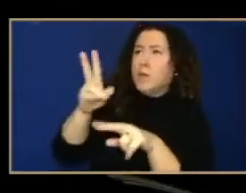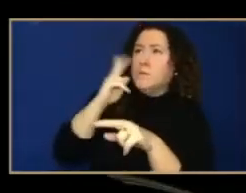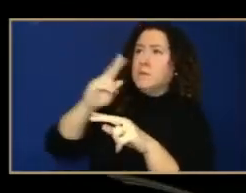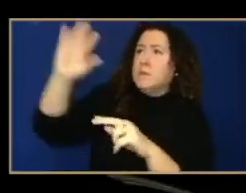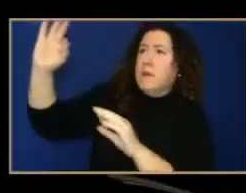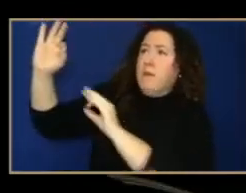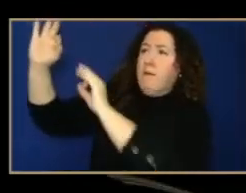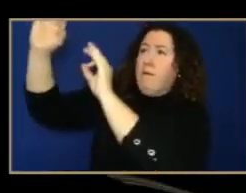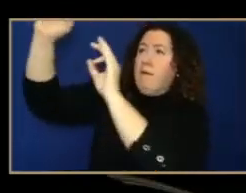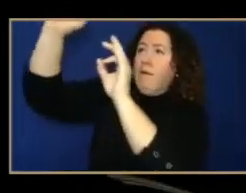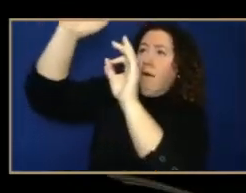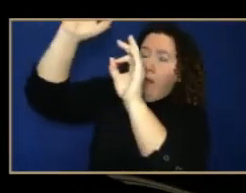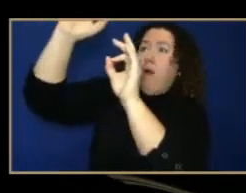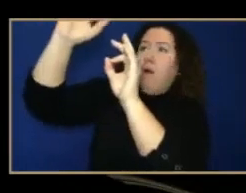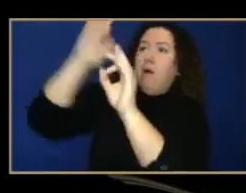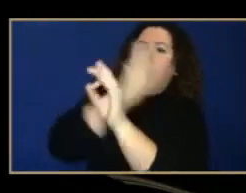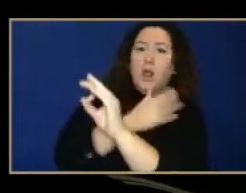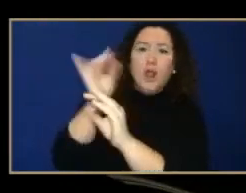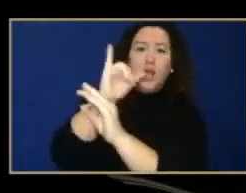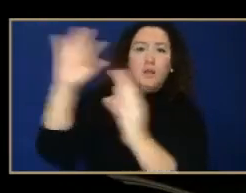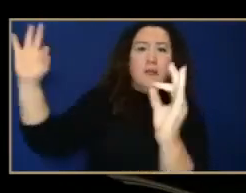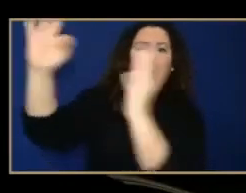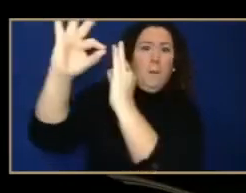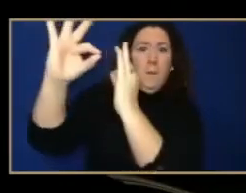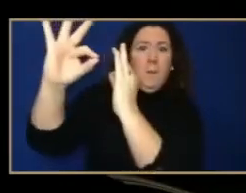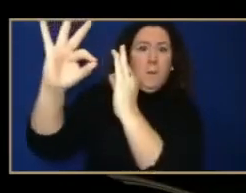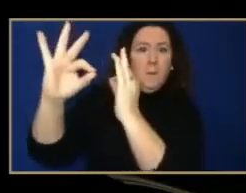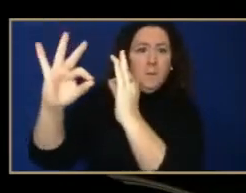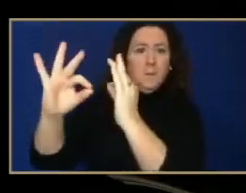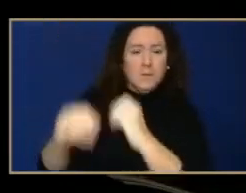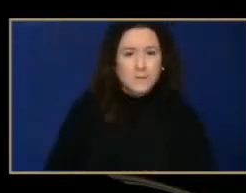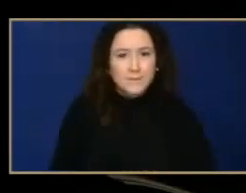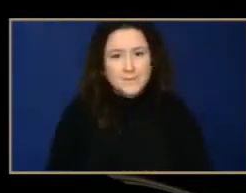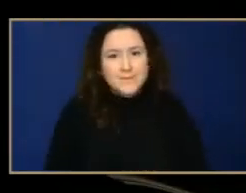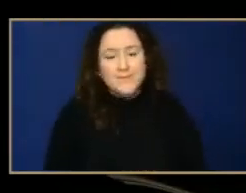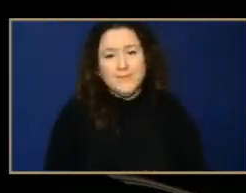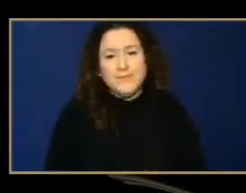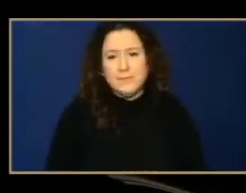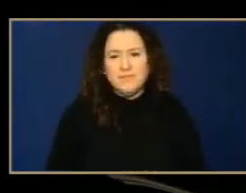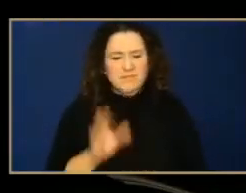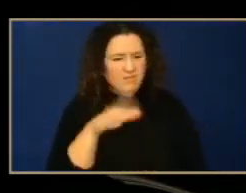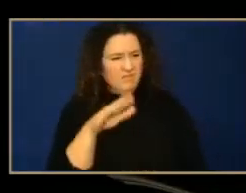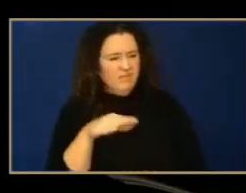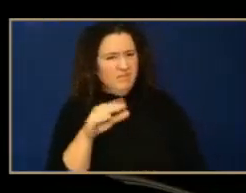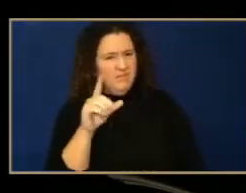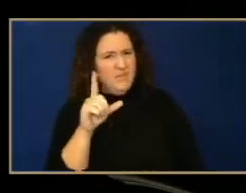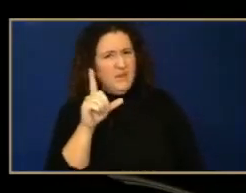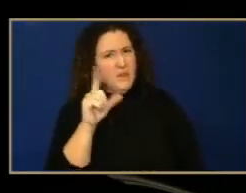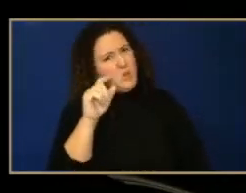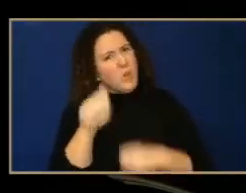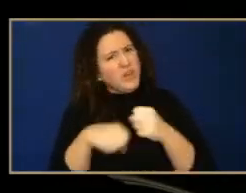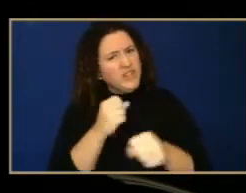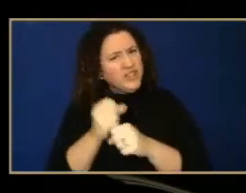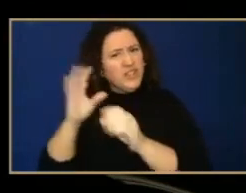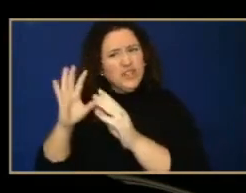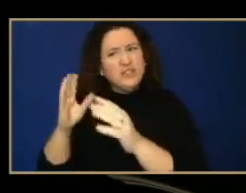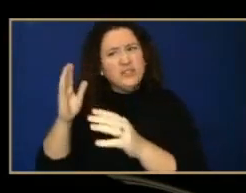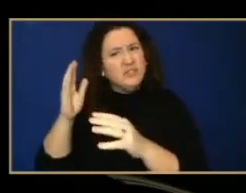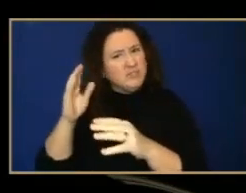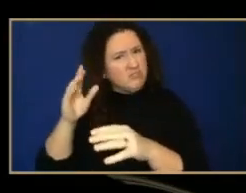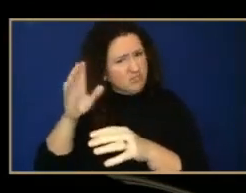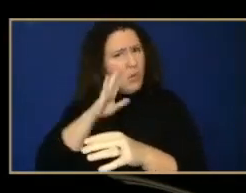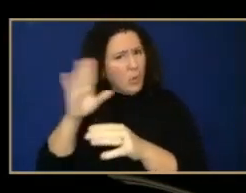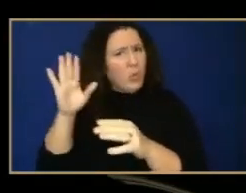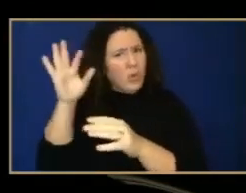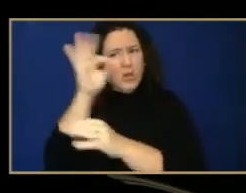so if this lines up about every 20 years, why is this one occurrence so close together since 1623?